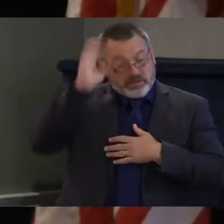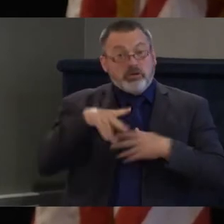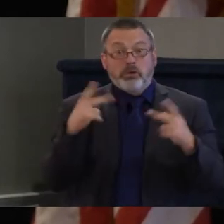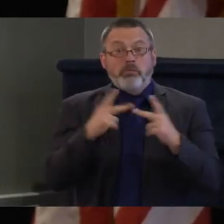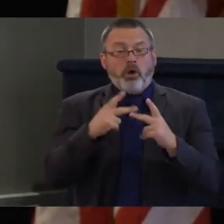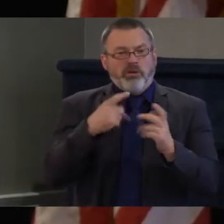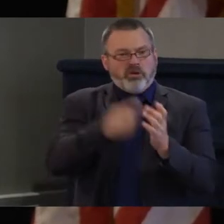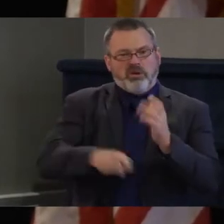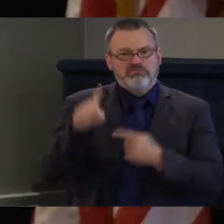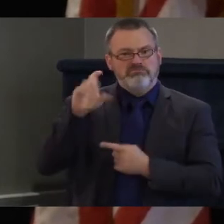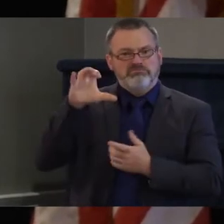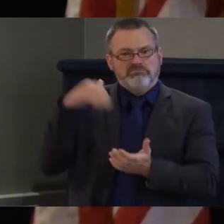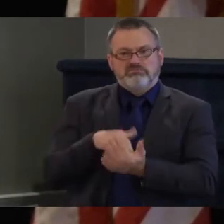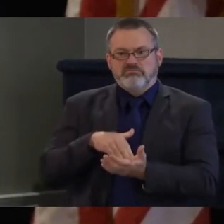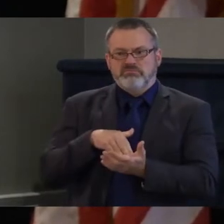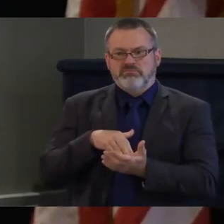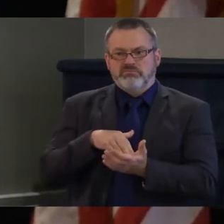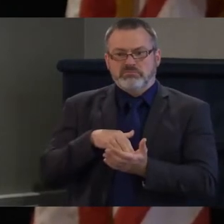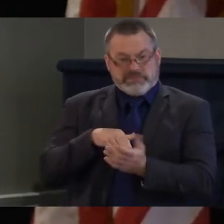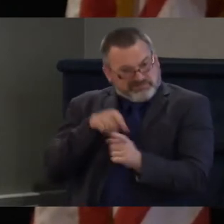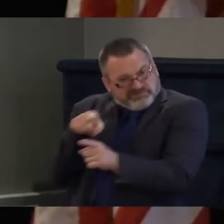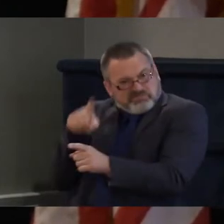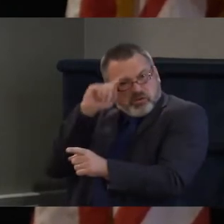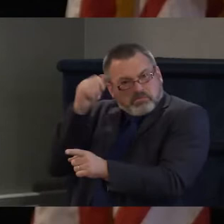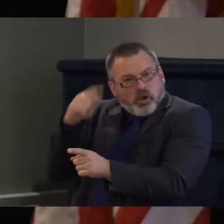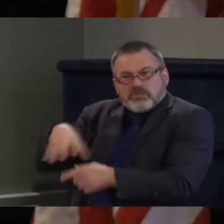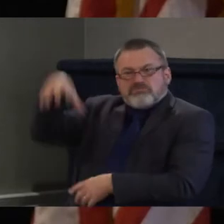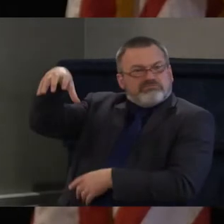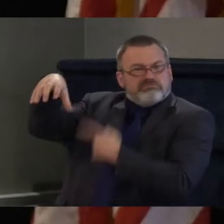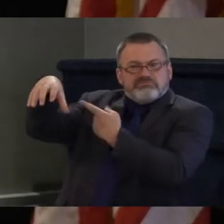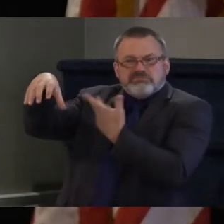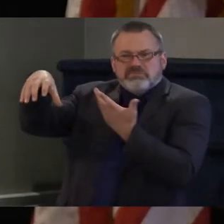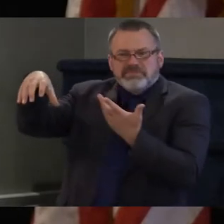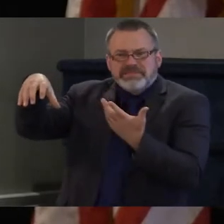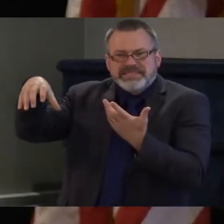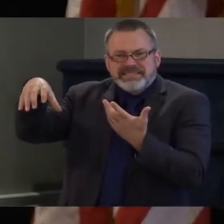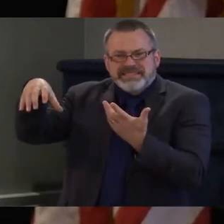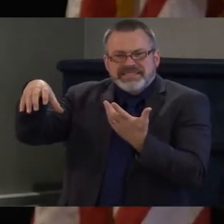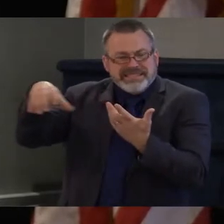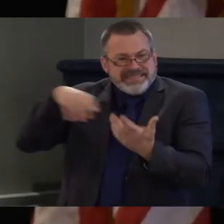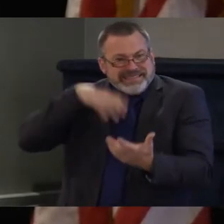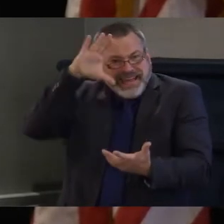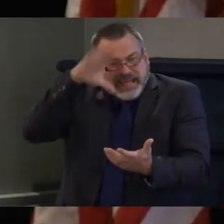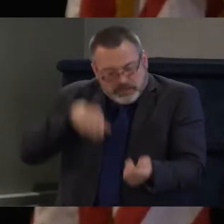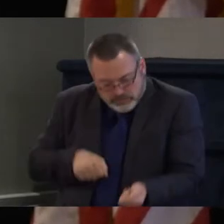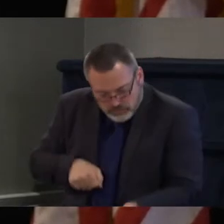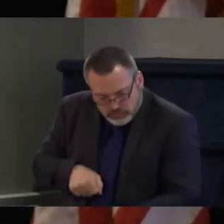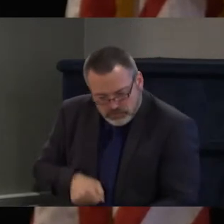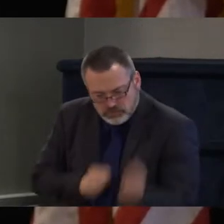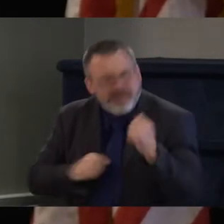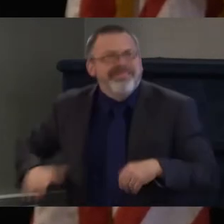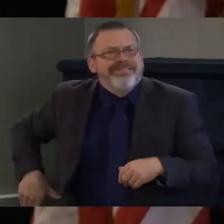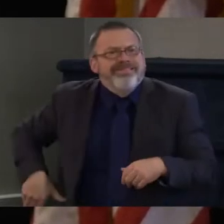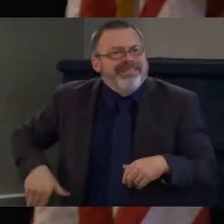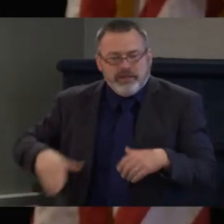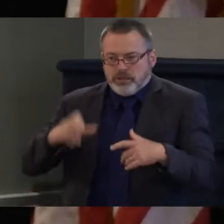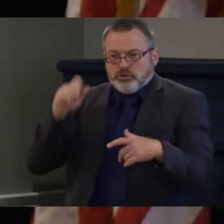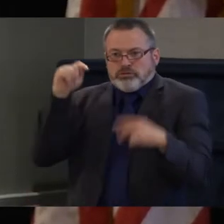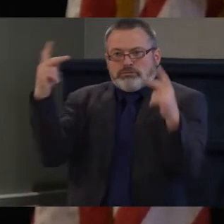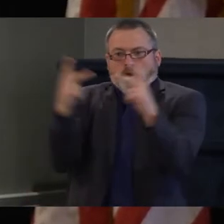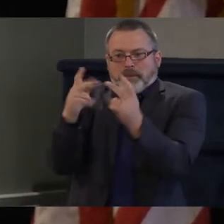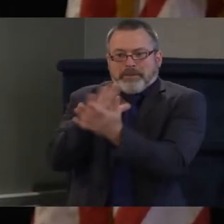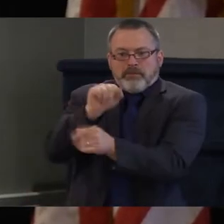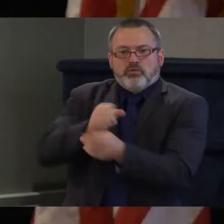haven't even done an architectural drawing or put a shovel in the ground, you begin to see what is wrong with our system here.